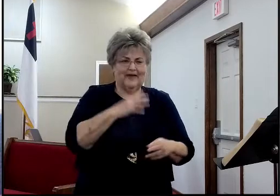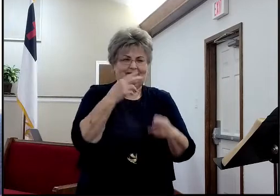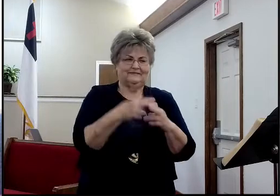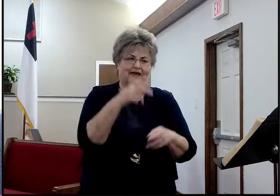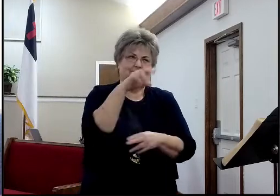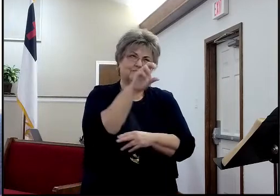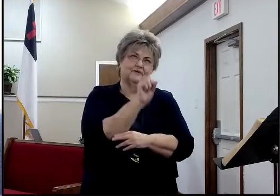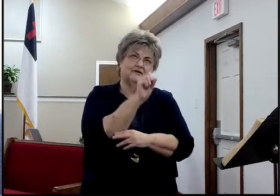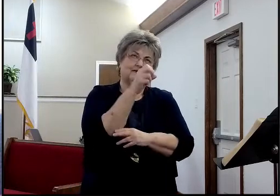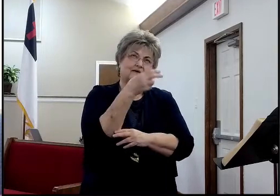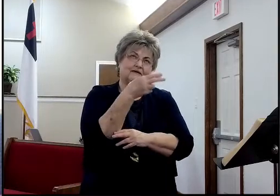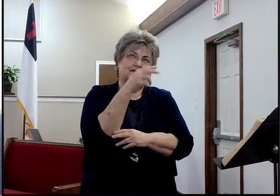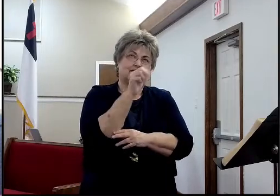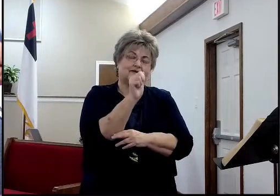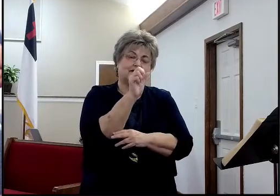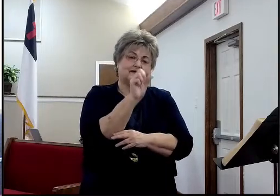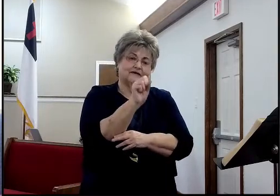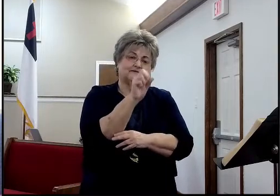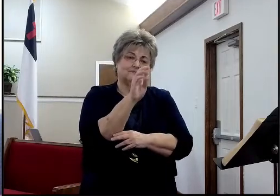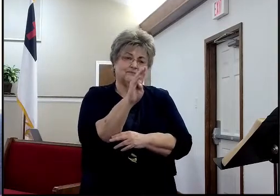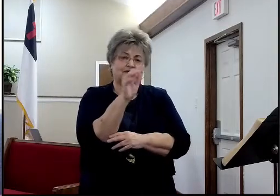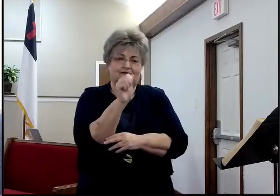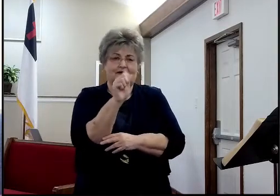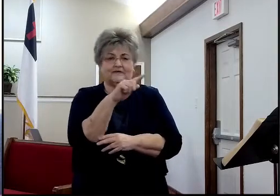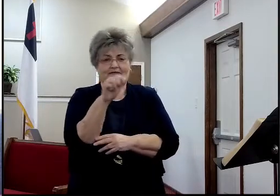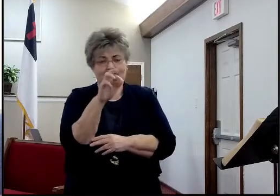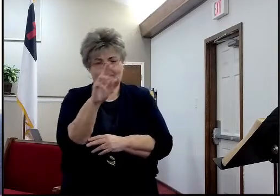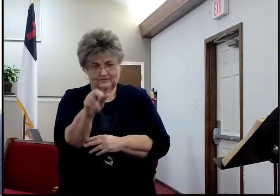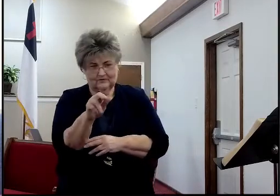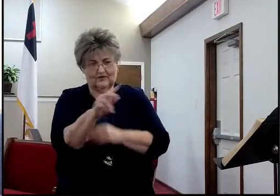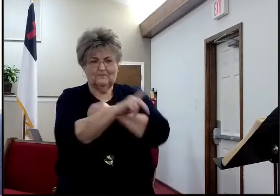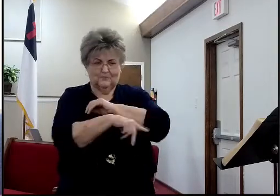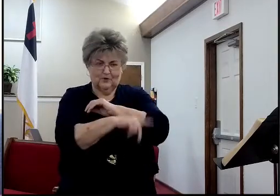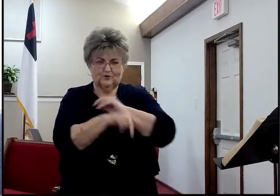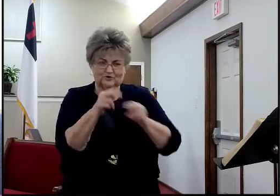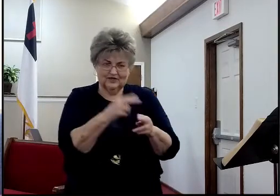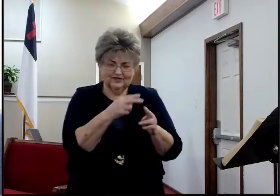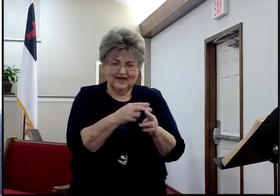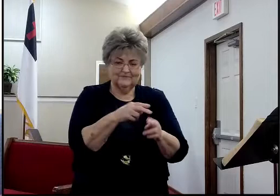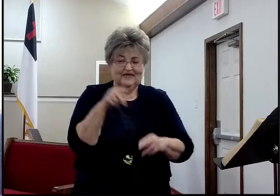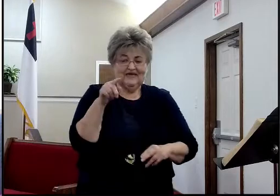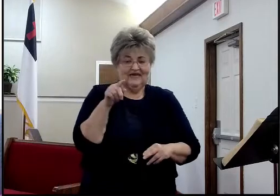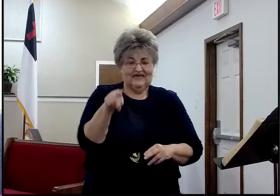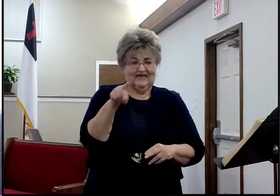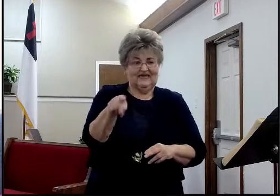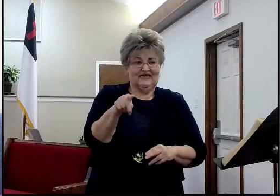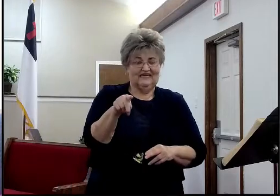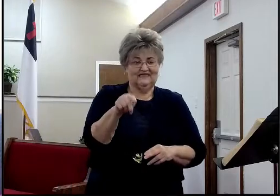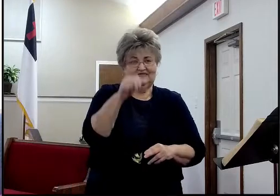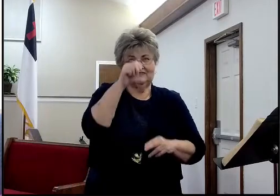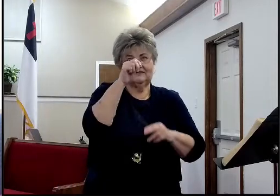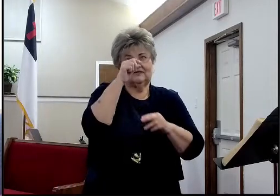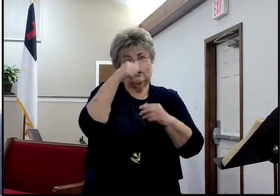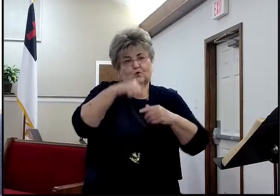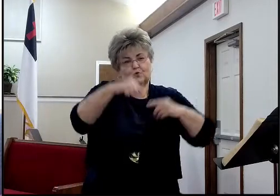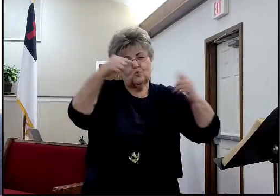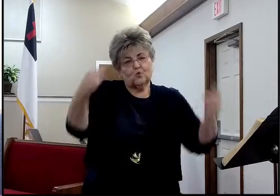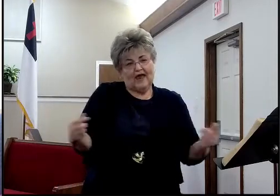believe. It's just his, it's his Persian name, for Zerubbabel. Zerubbabel is the great, grandson, son